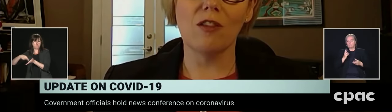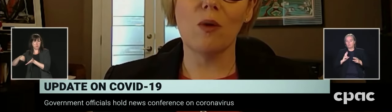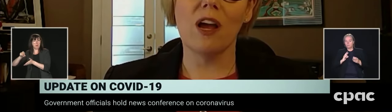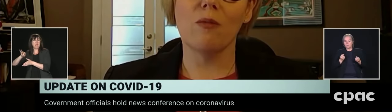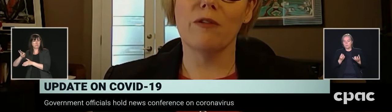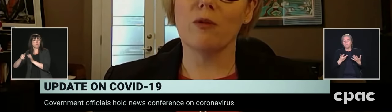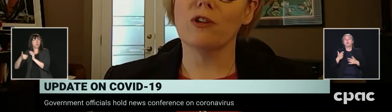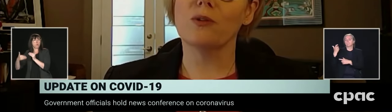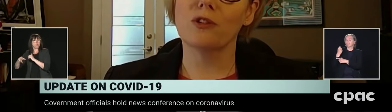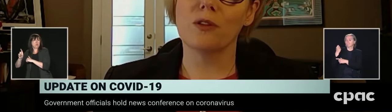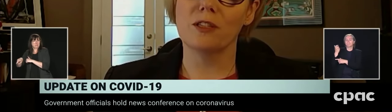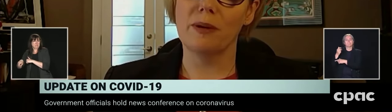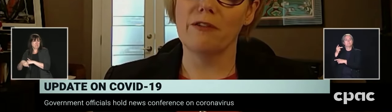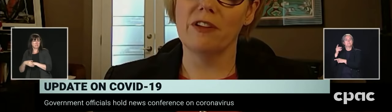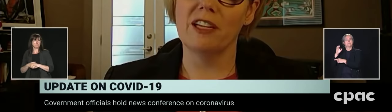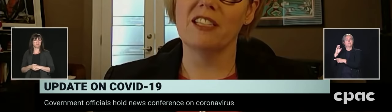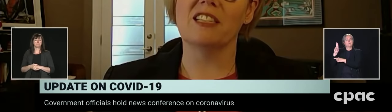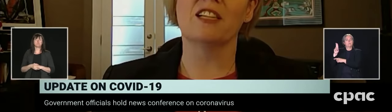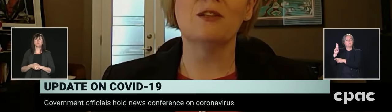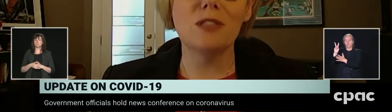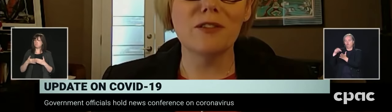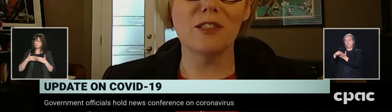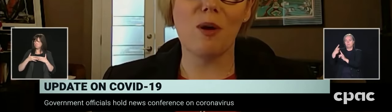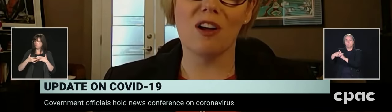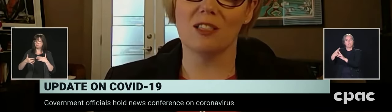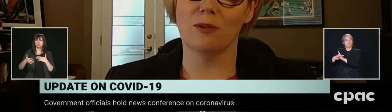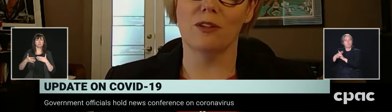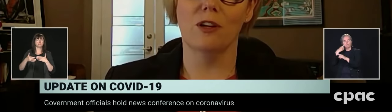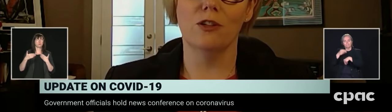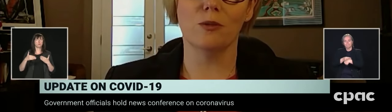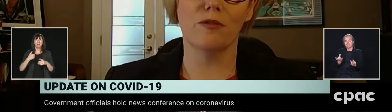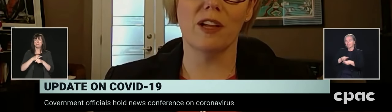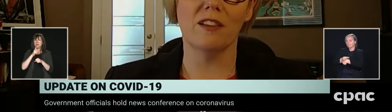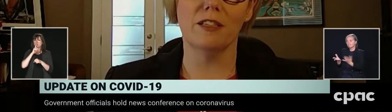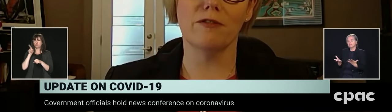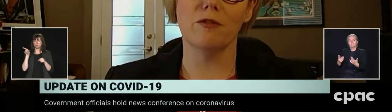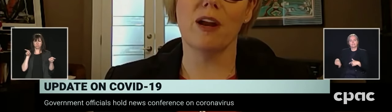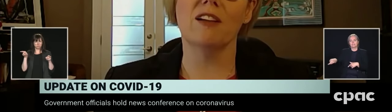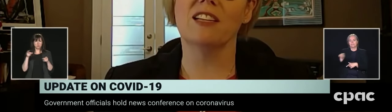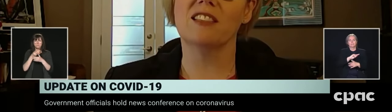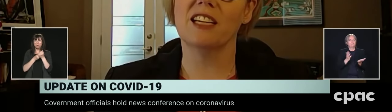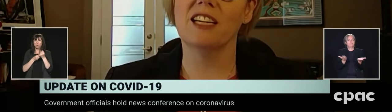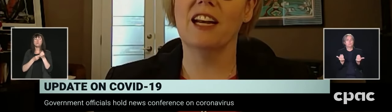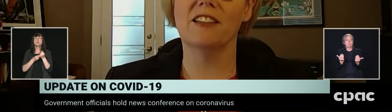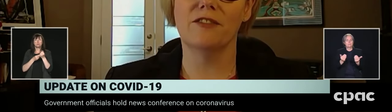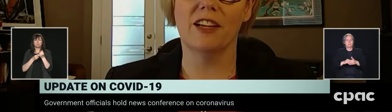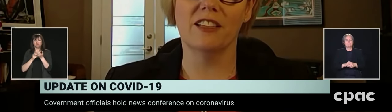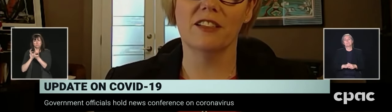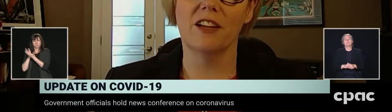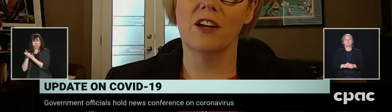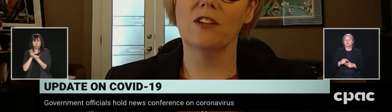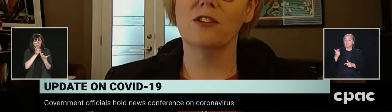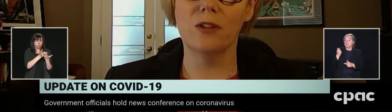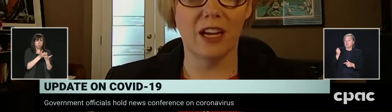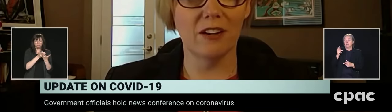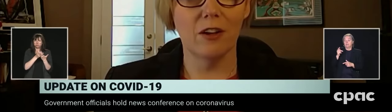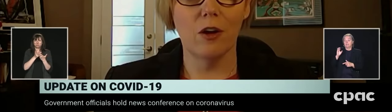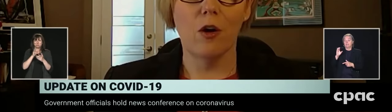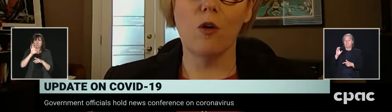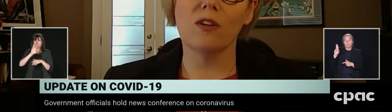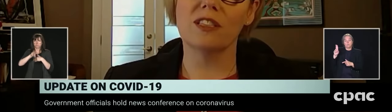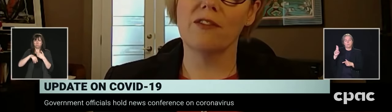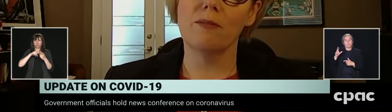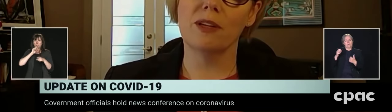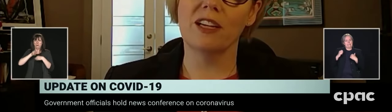Along the way, we've worked to ensure this benefit is as inclusive as possible to reflect the different realities that Canadians face. To date,